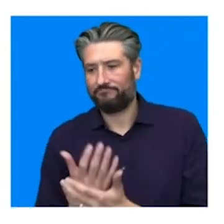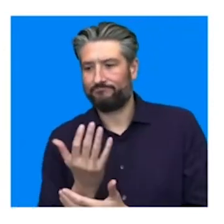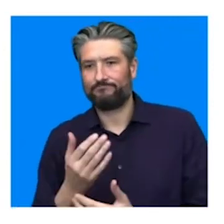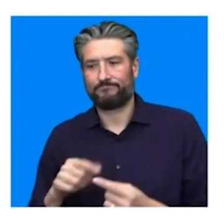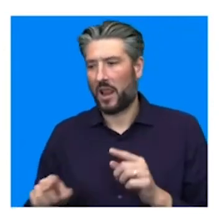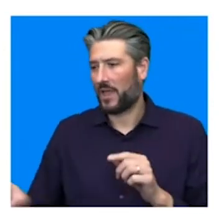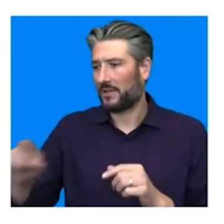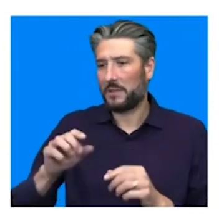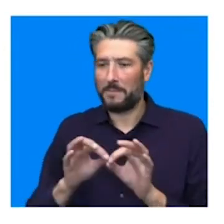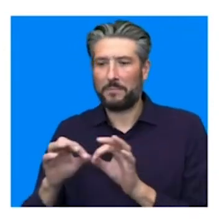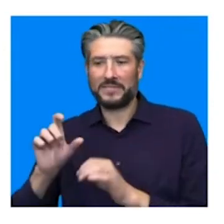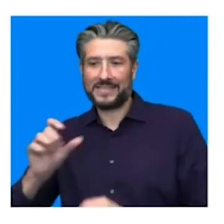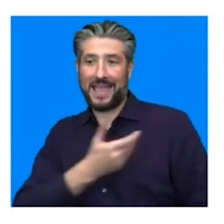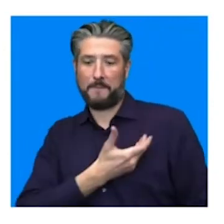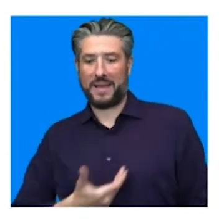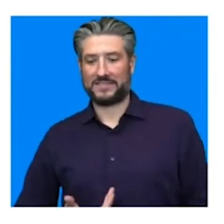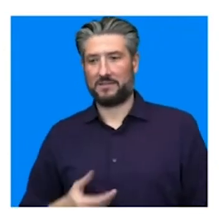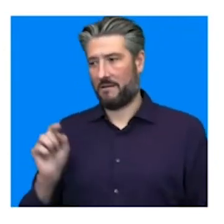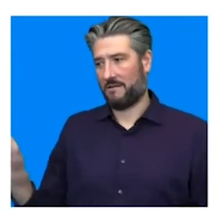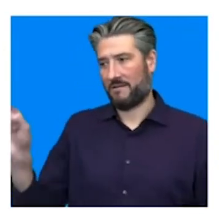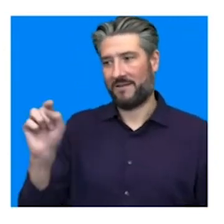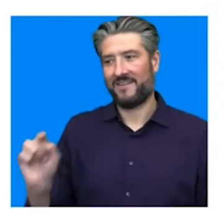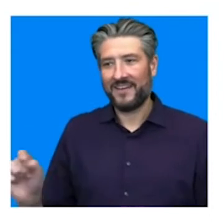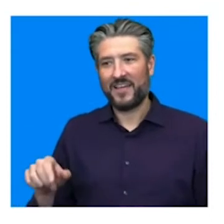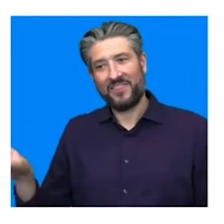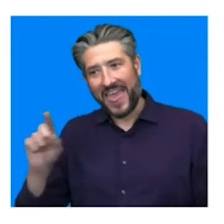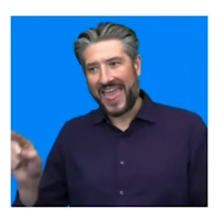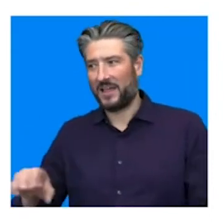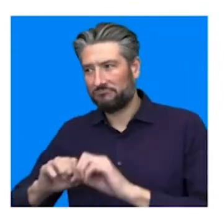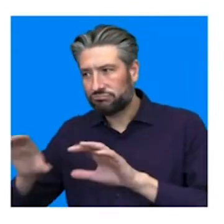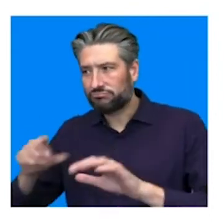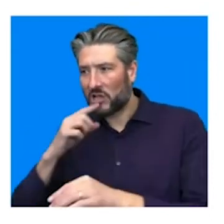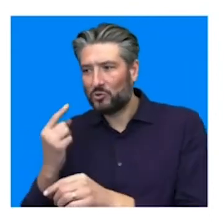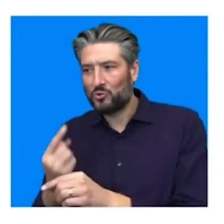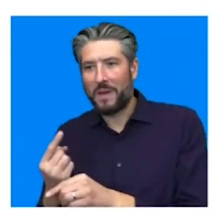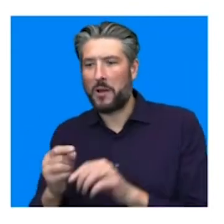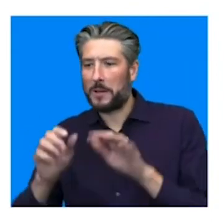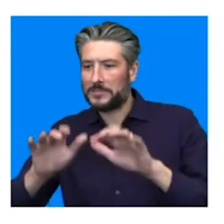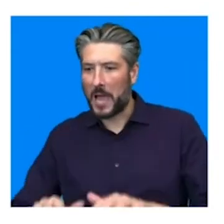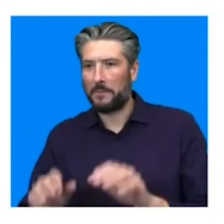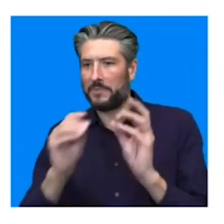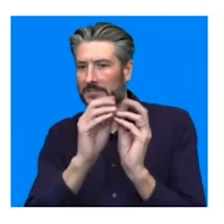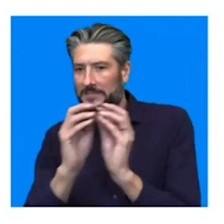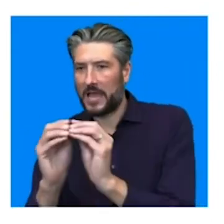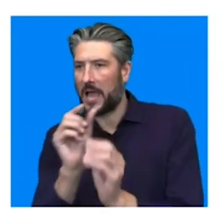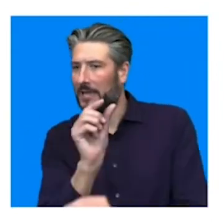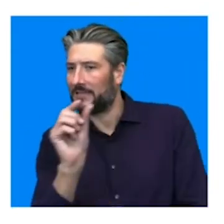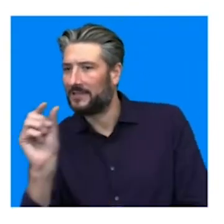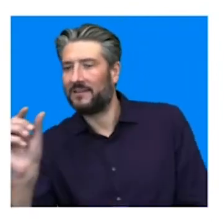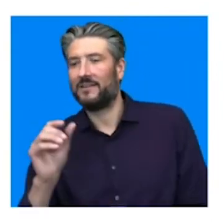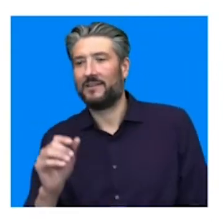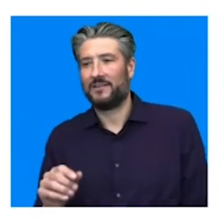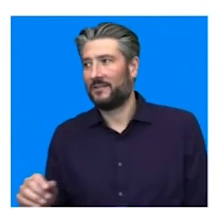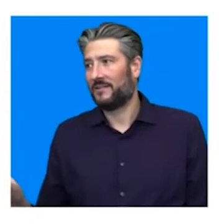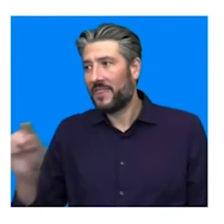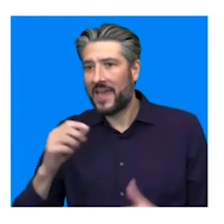BBC that spread the love of type design. And so that by the time the typeface came around, they were all hungry for it. And so